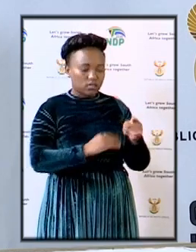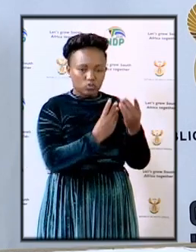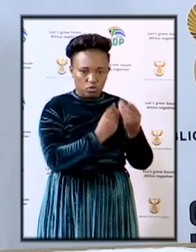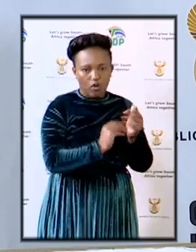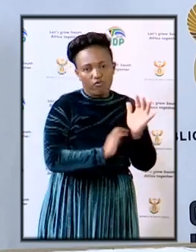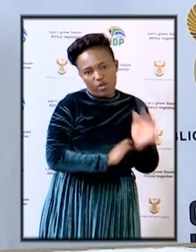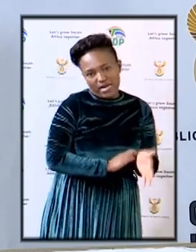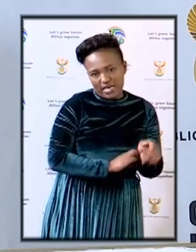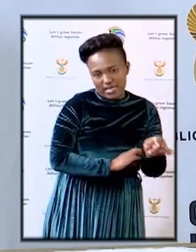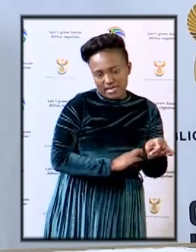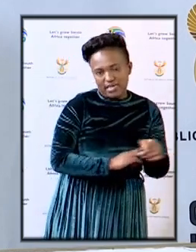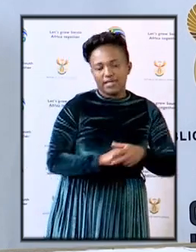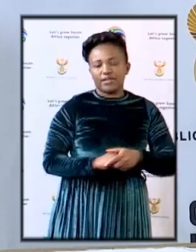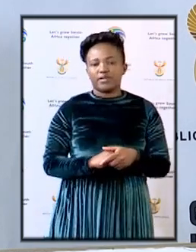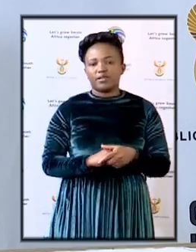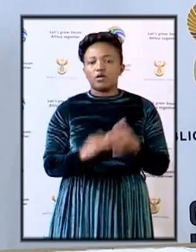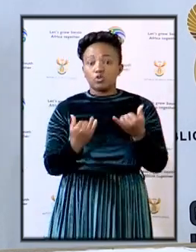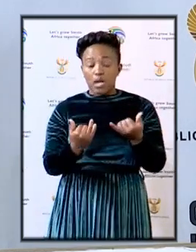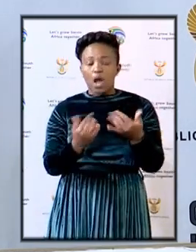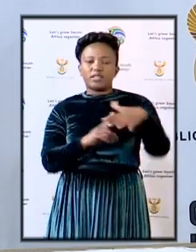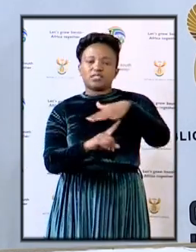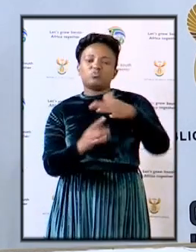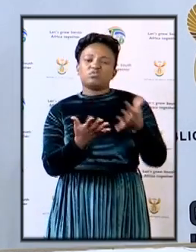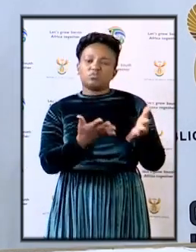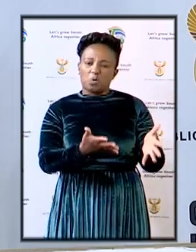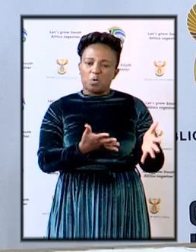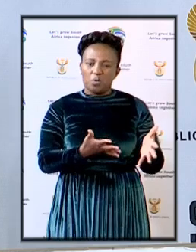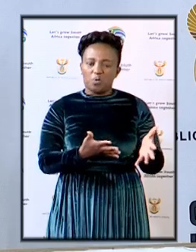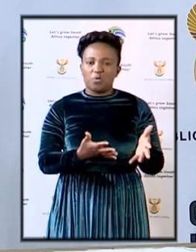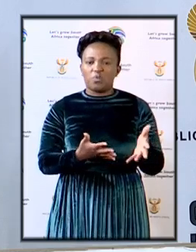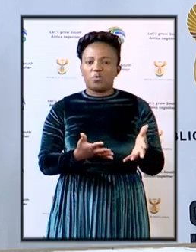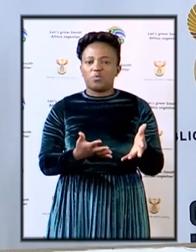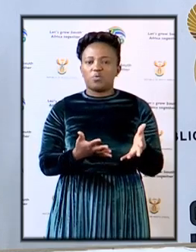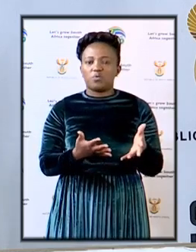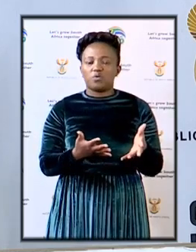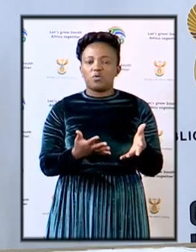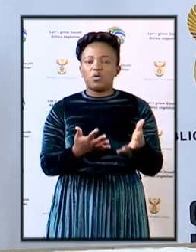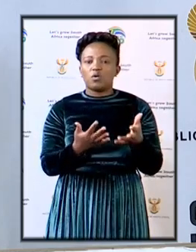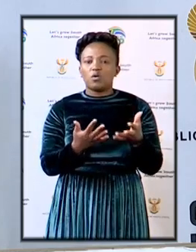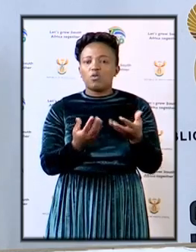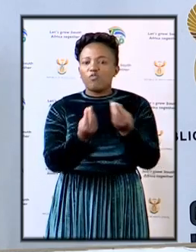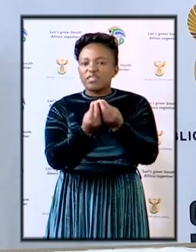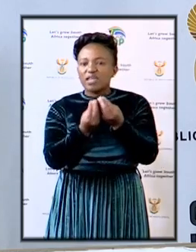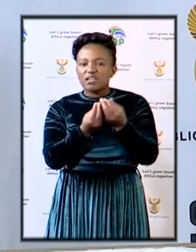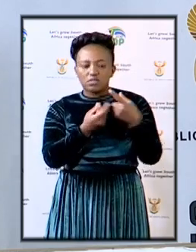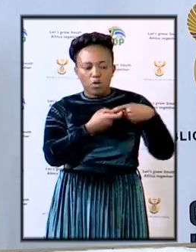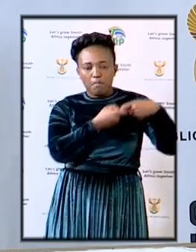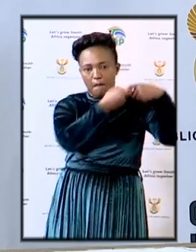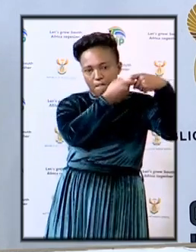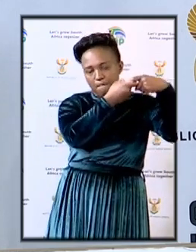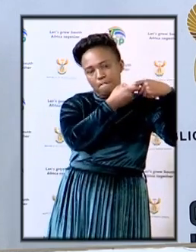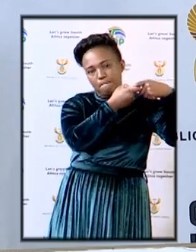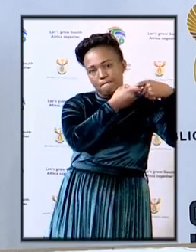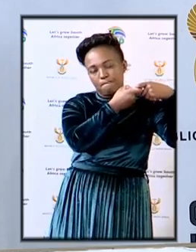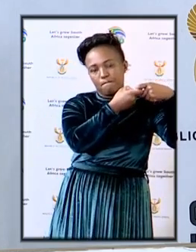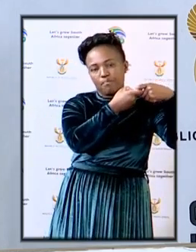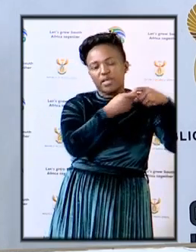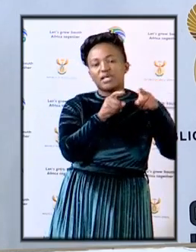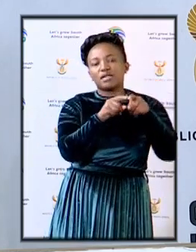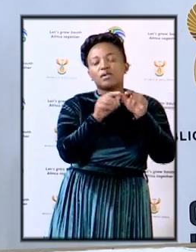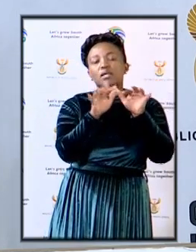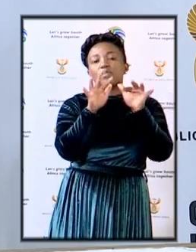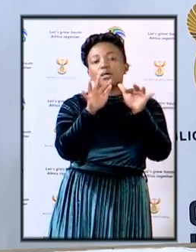with that one so that is the current situation with regard to the items that have been seized and the